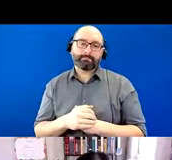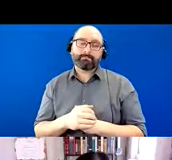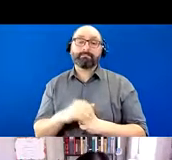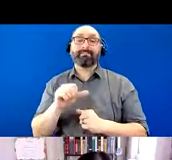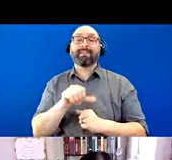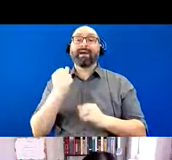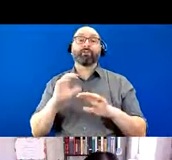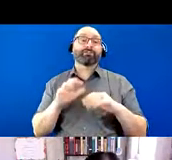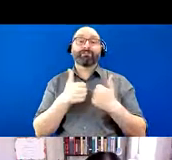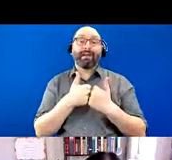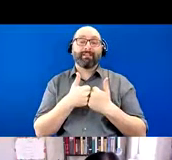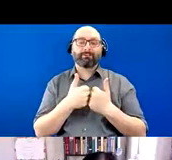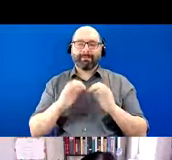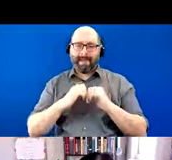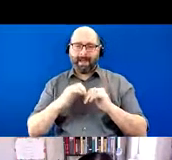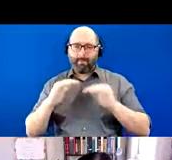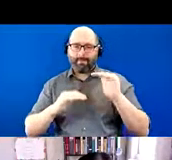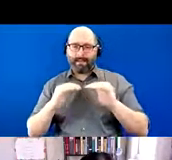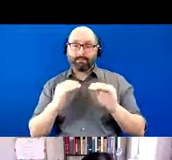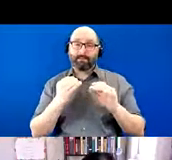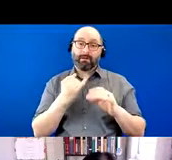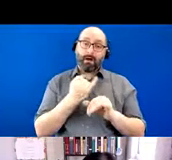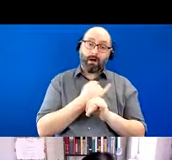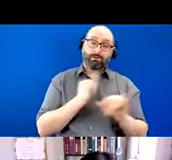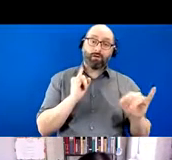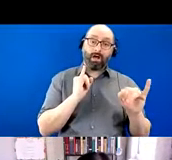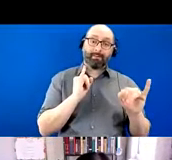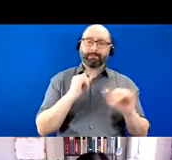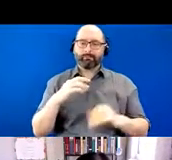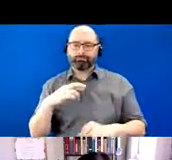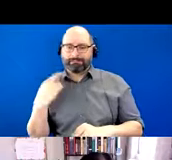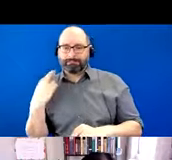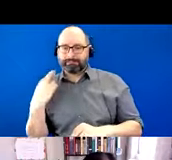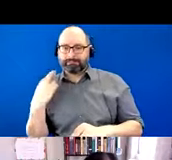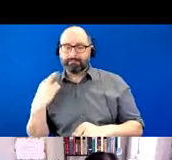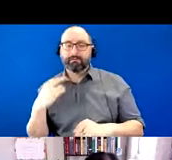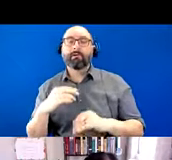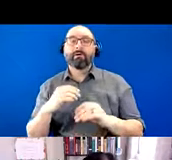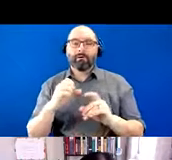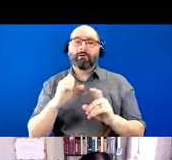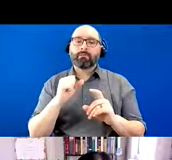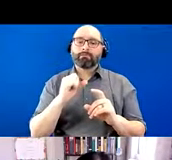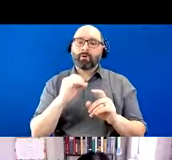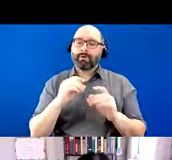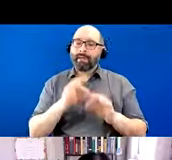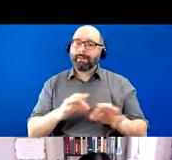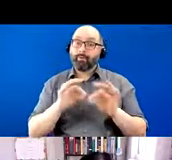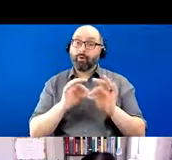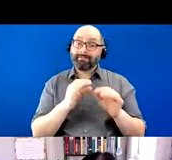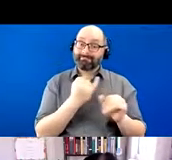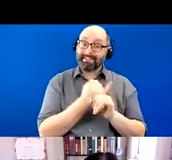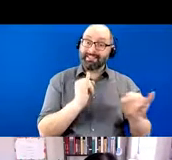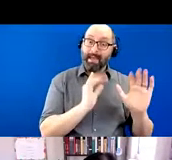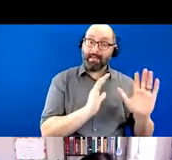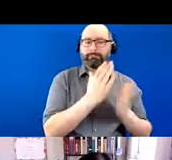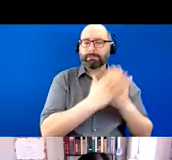challenge is how to balance autonomy with risk. So it's important to maintain independence, some